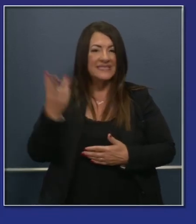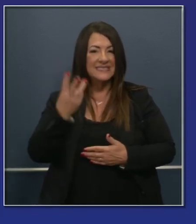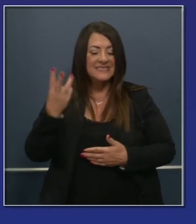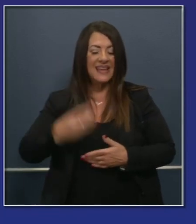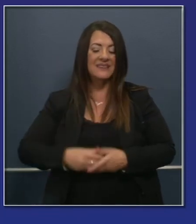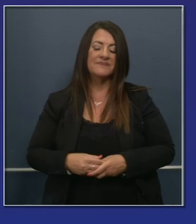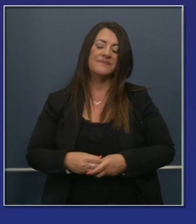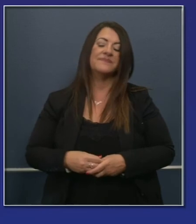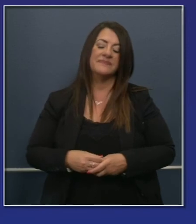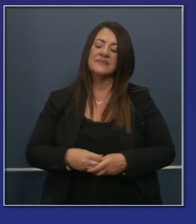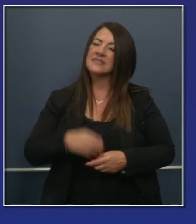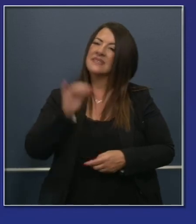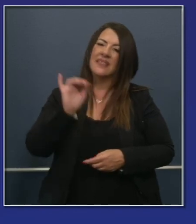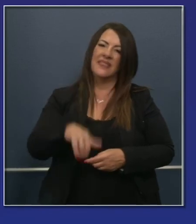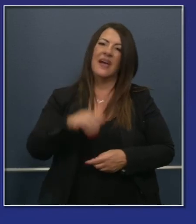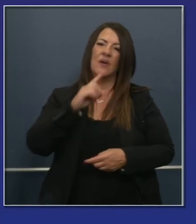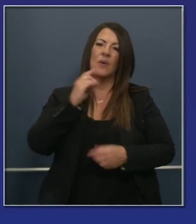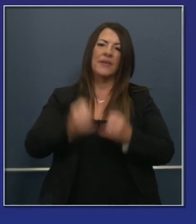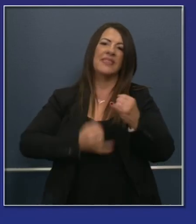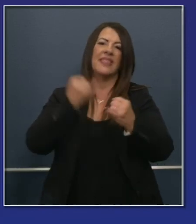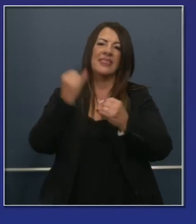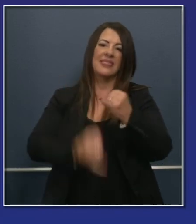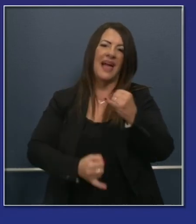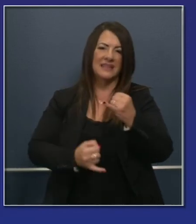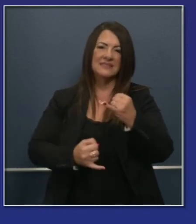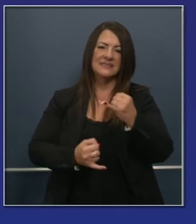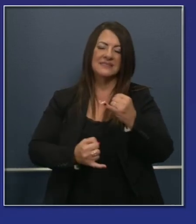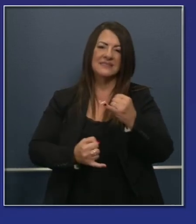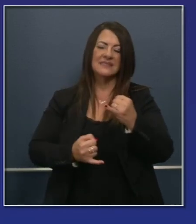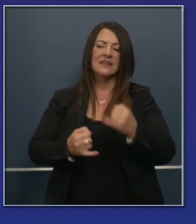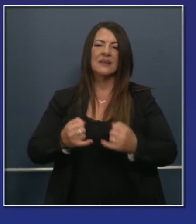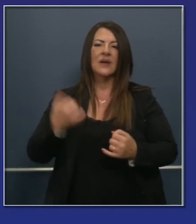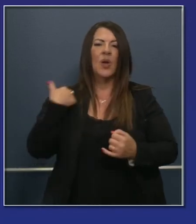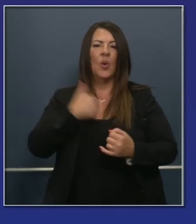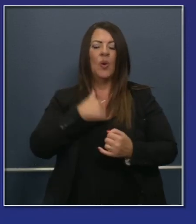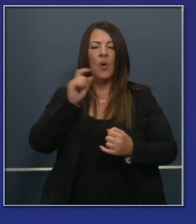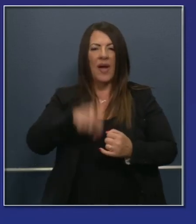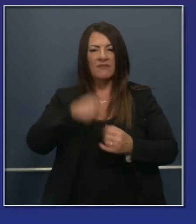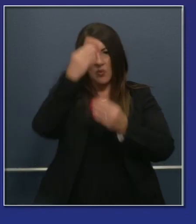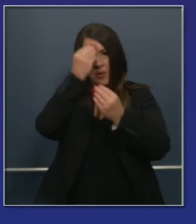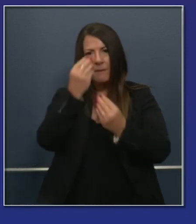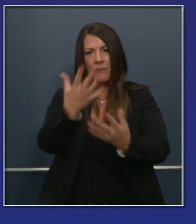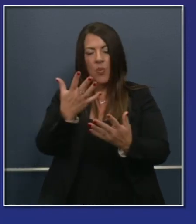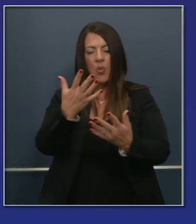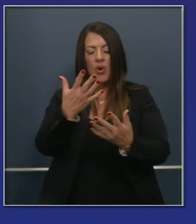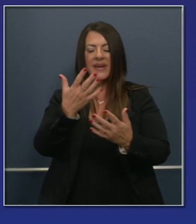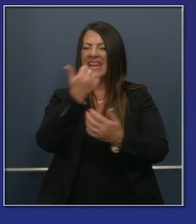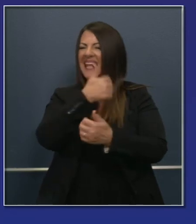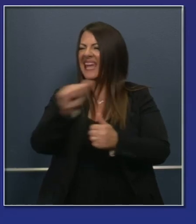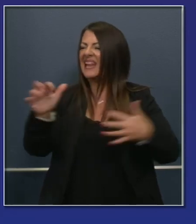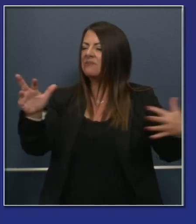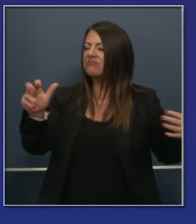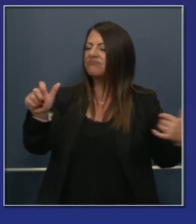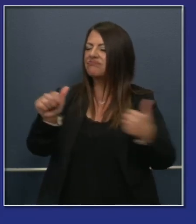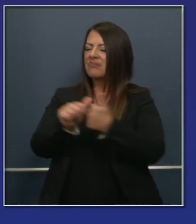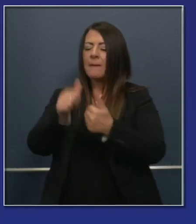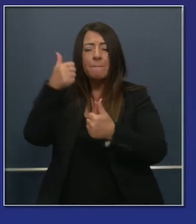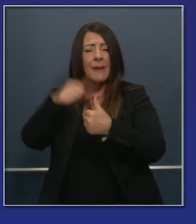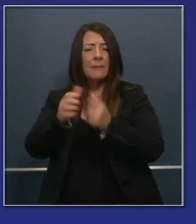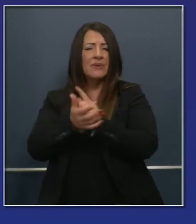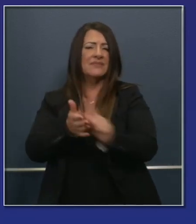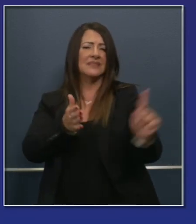that this will be the last day. We will have to report backlogged cases related to